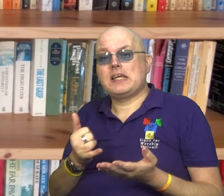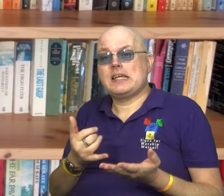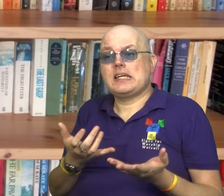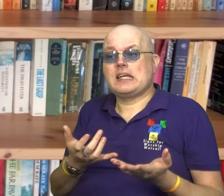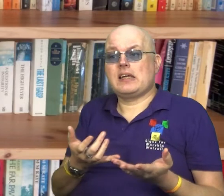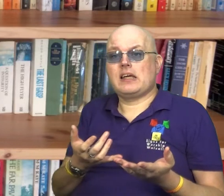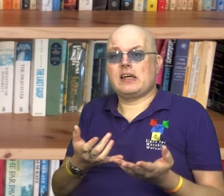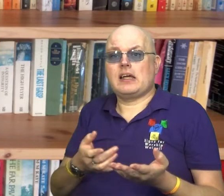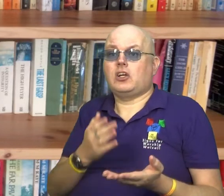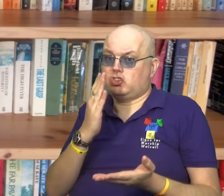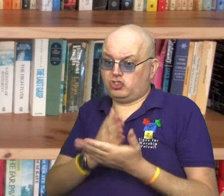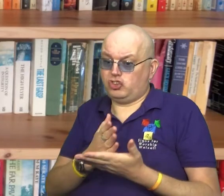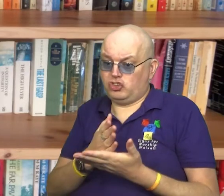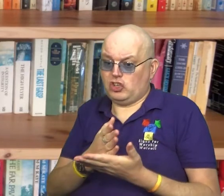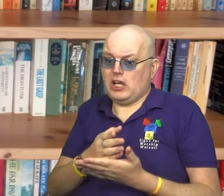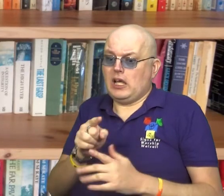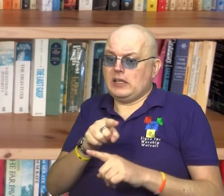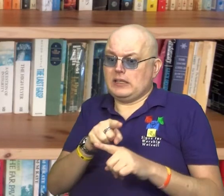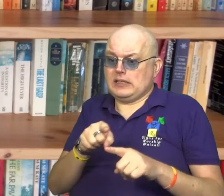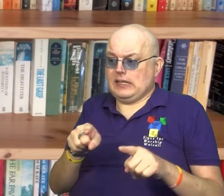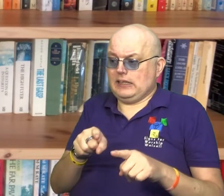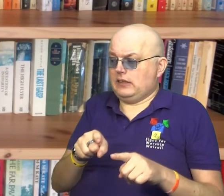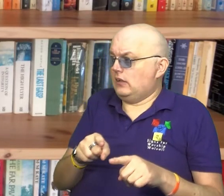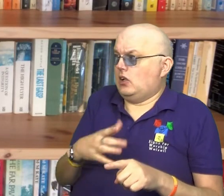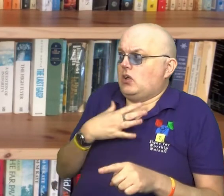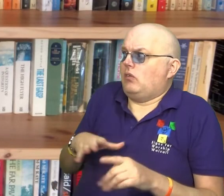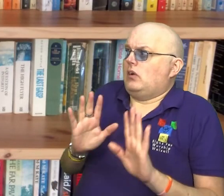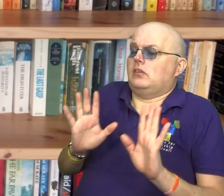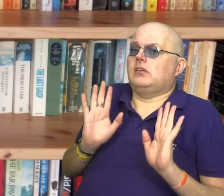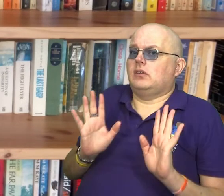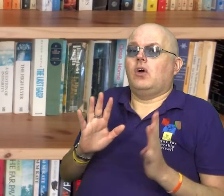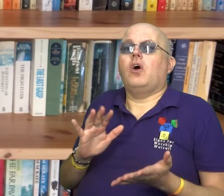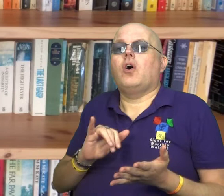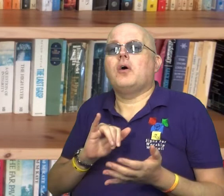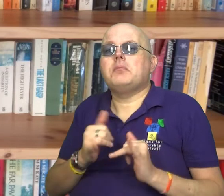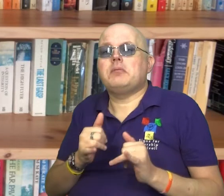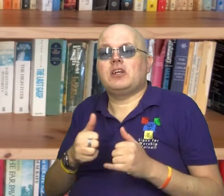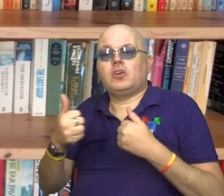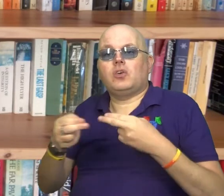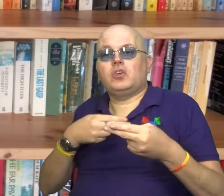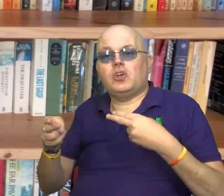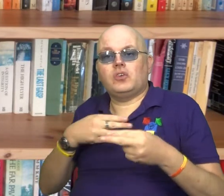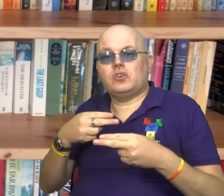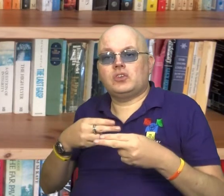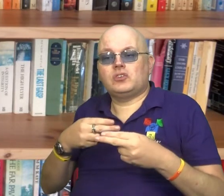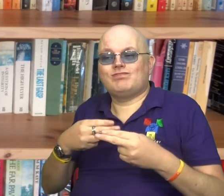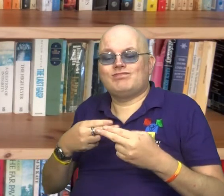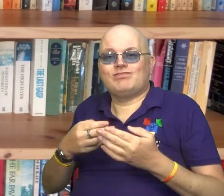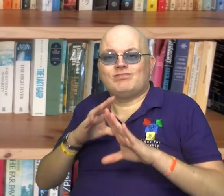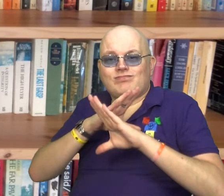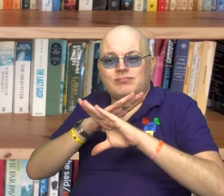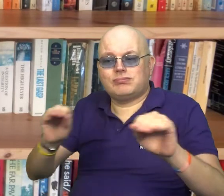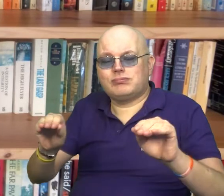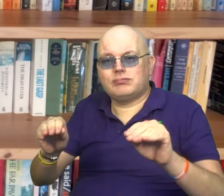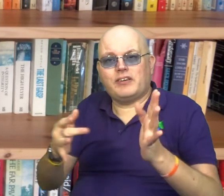It may occasionally be words of truth that people don't want to hear. It may be sharing the good news of the gospel in